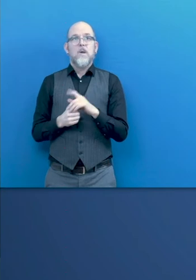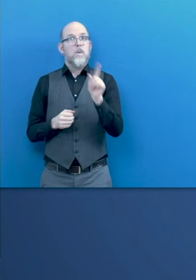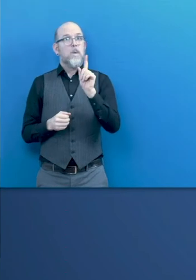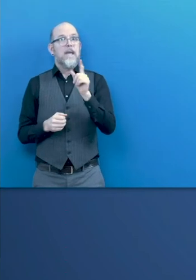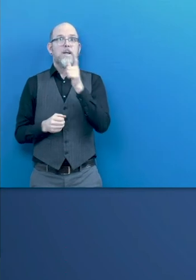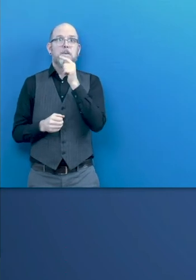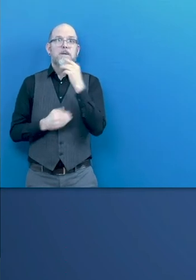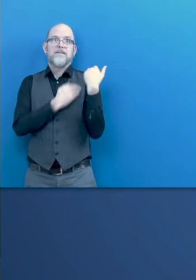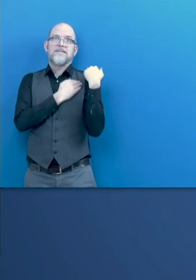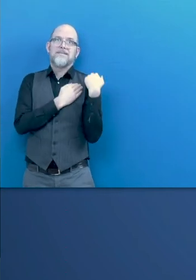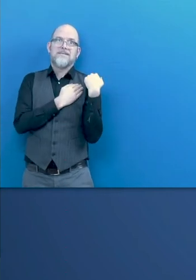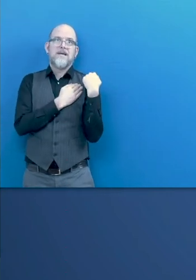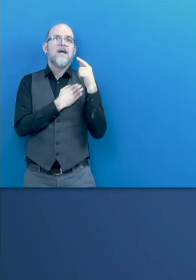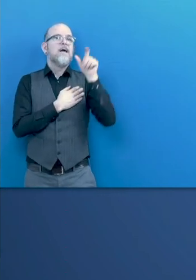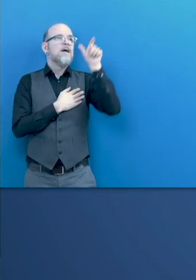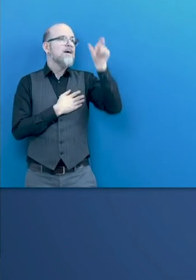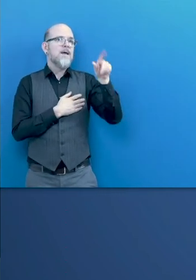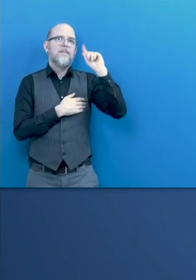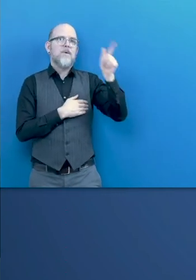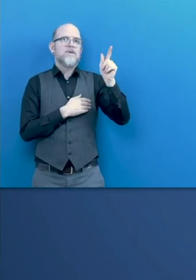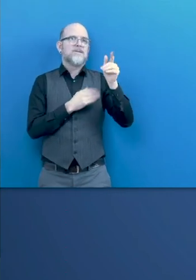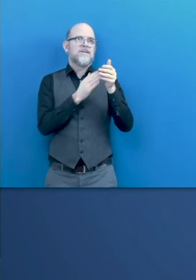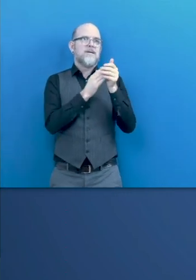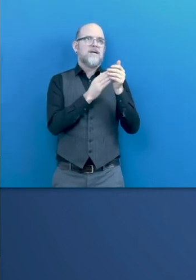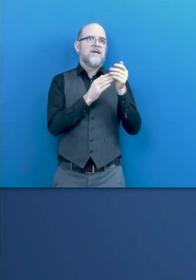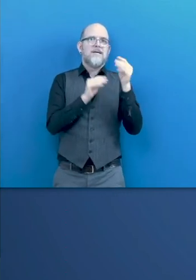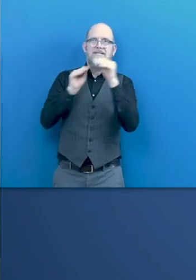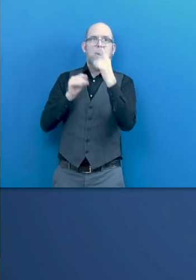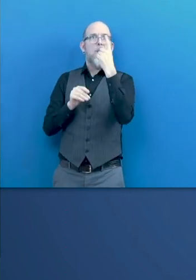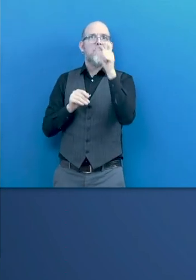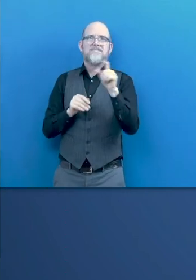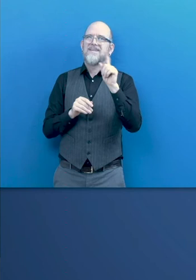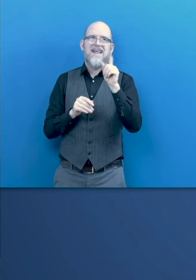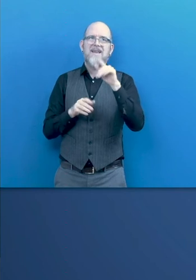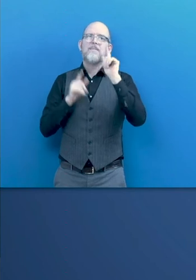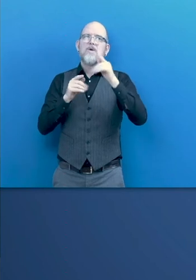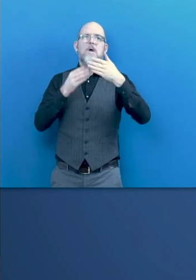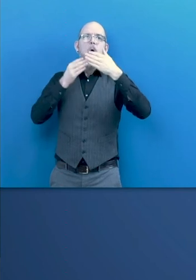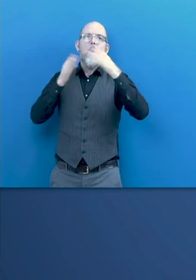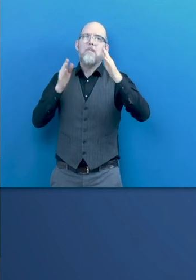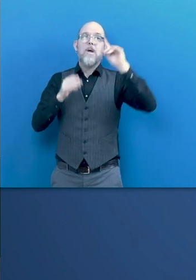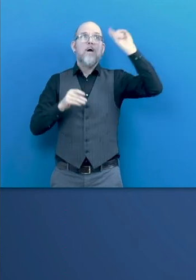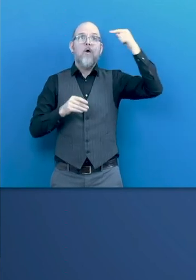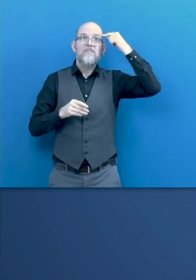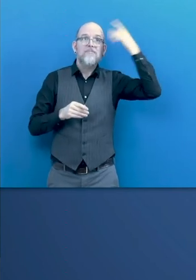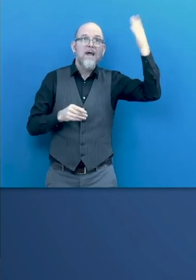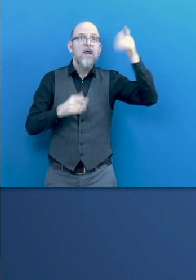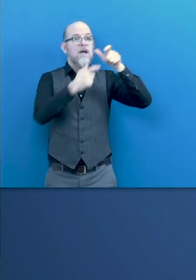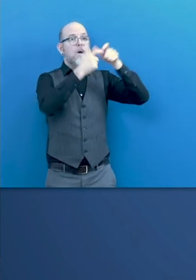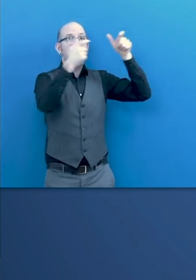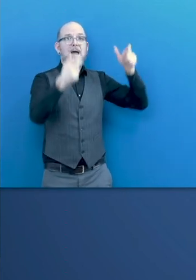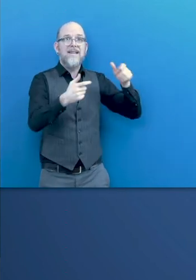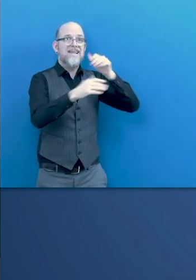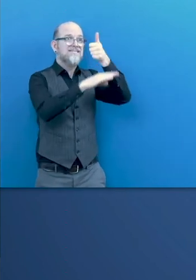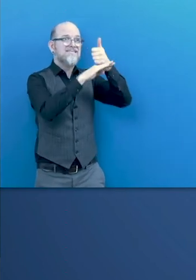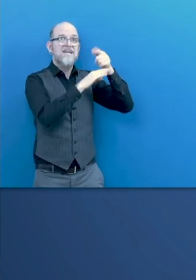individuals to public administrations and companies. And for all society, not only people